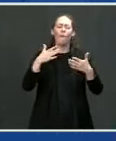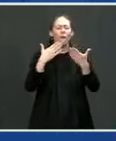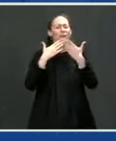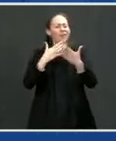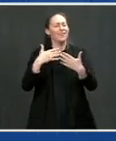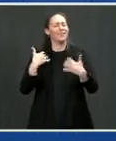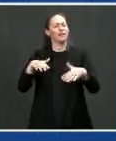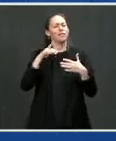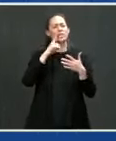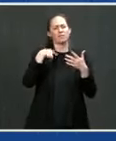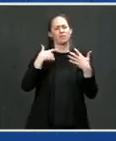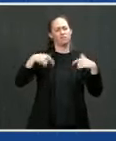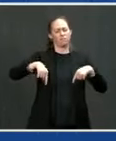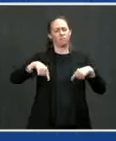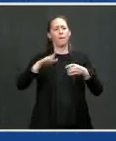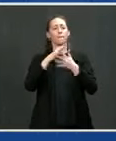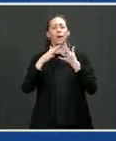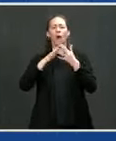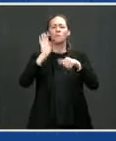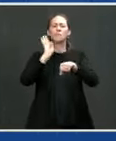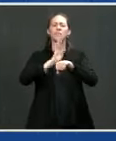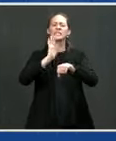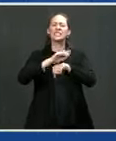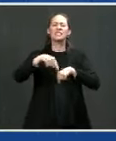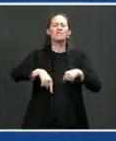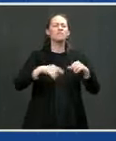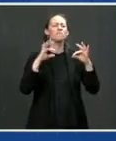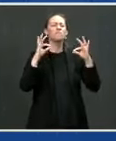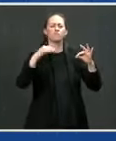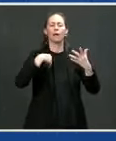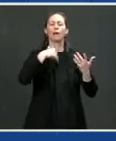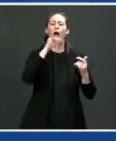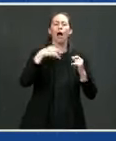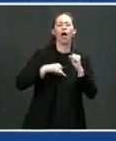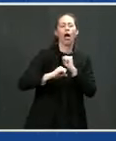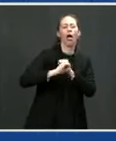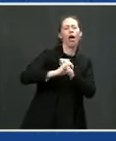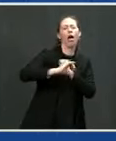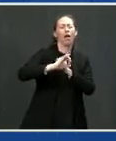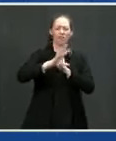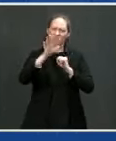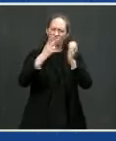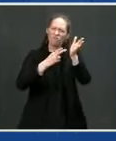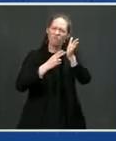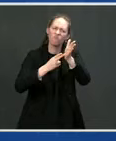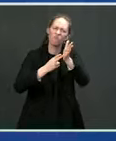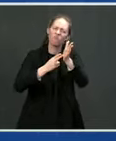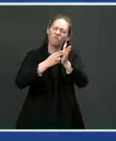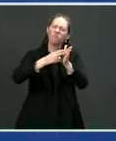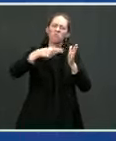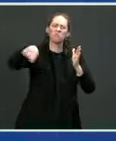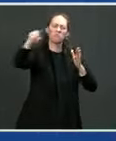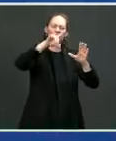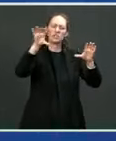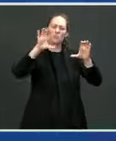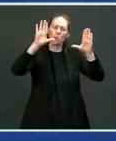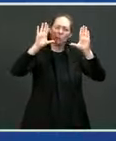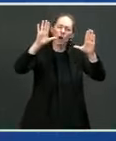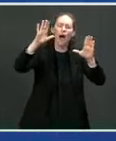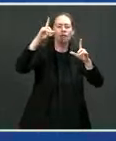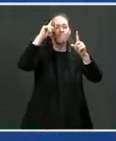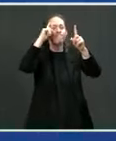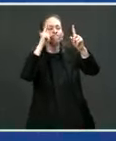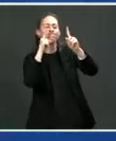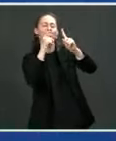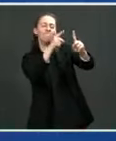American enterprise. I'm not I'm not being solicitous. We can do anything. We put our mind to it. Anything we can put our mind to it. And you just talked about,